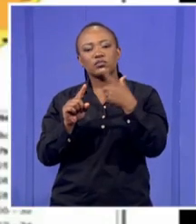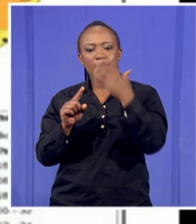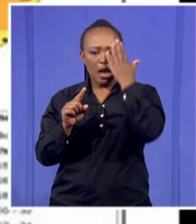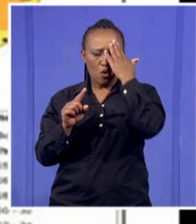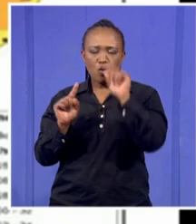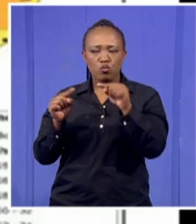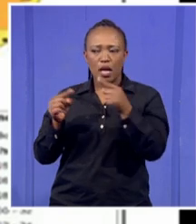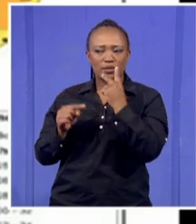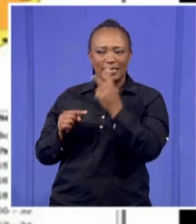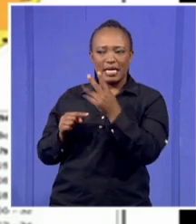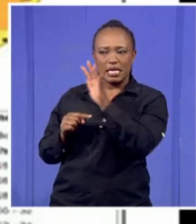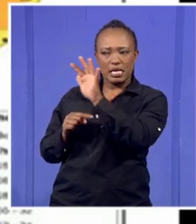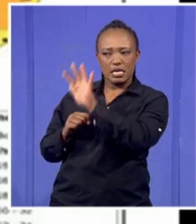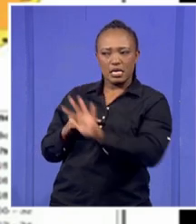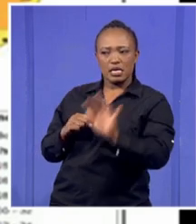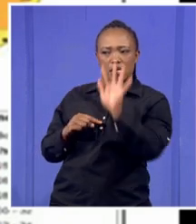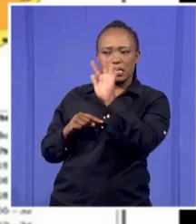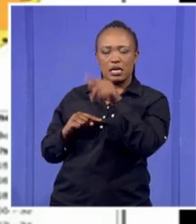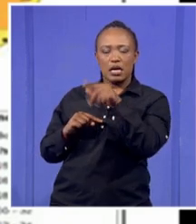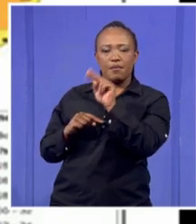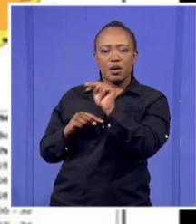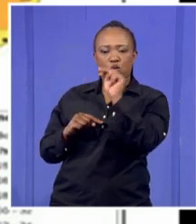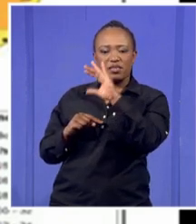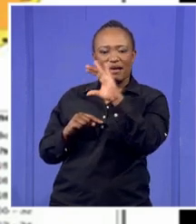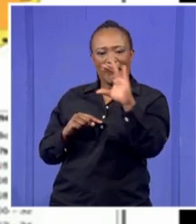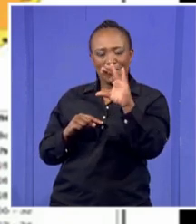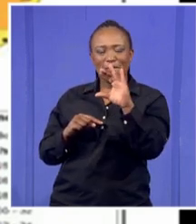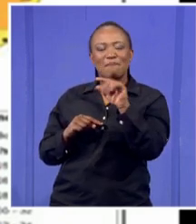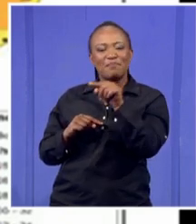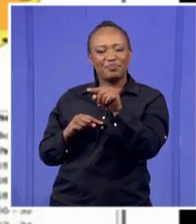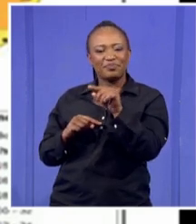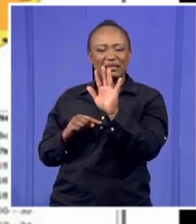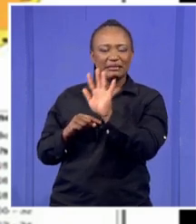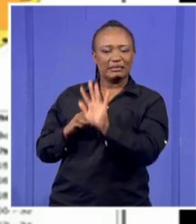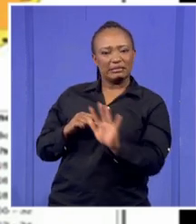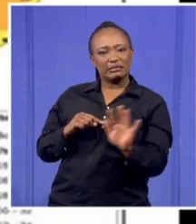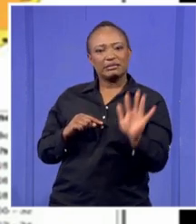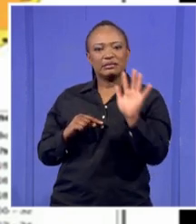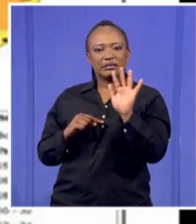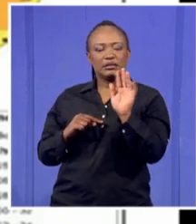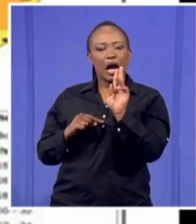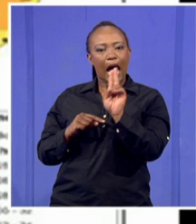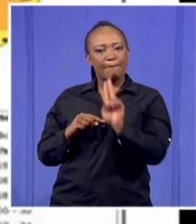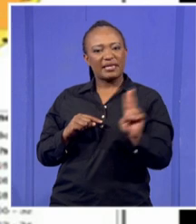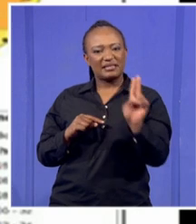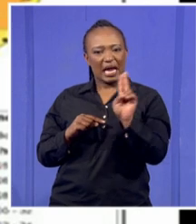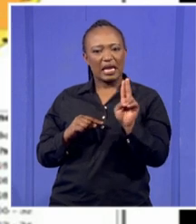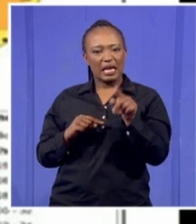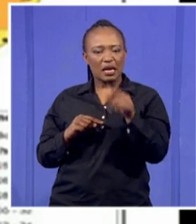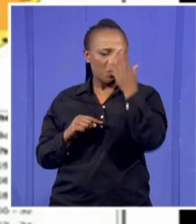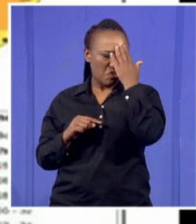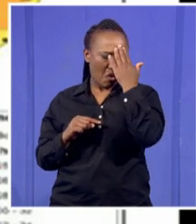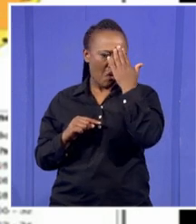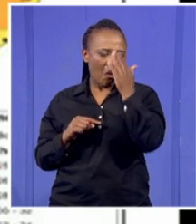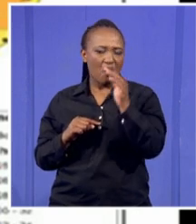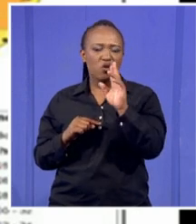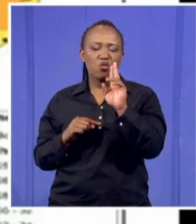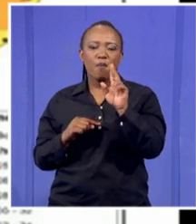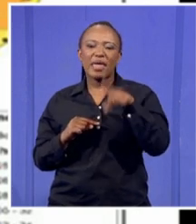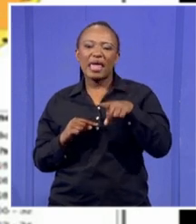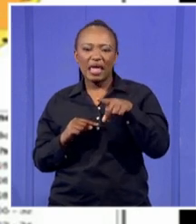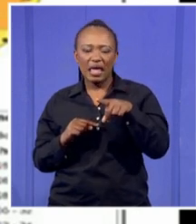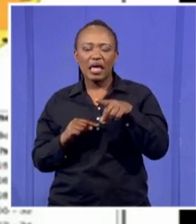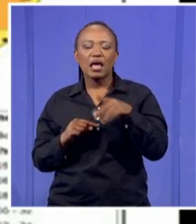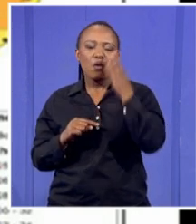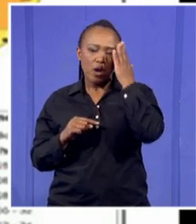to give you an idea, obviously the northern Cape will be a scorcher either way. mean up until hottest month they reach 40. And that's because of the average